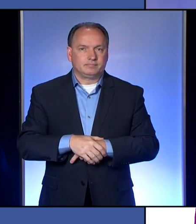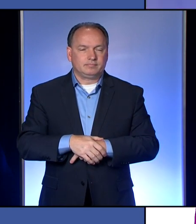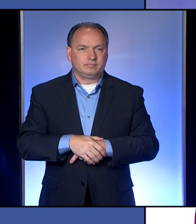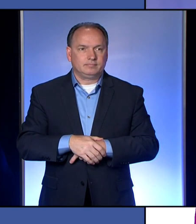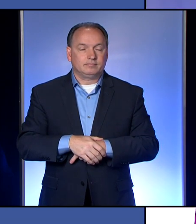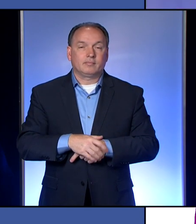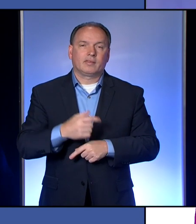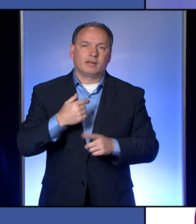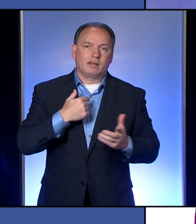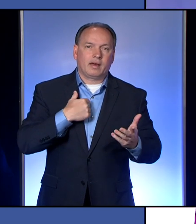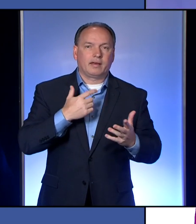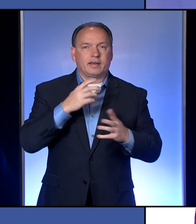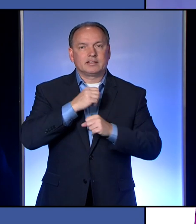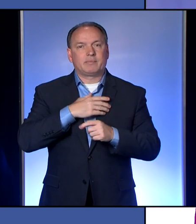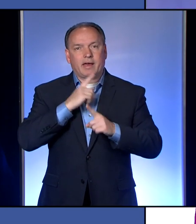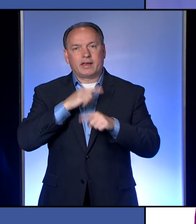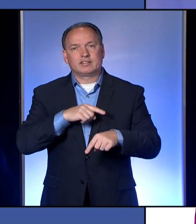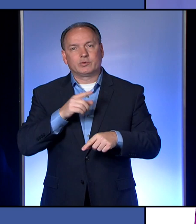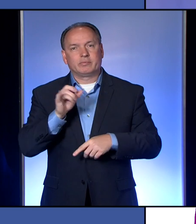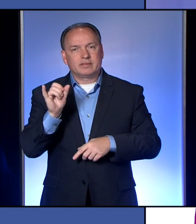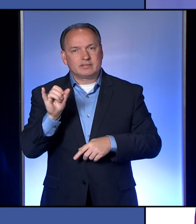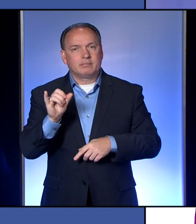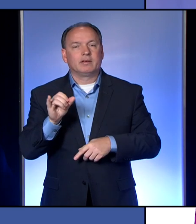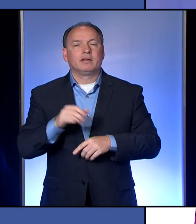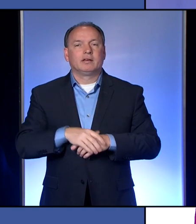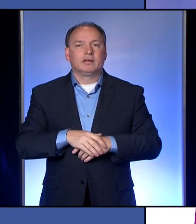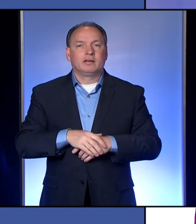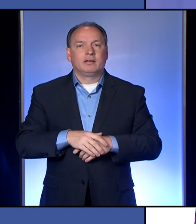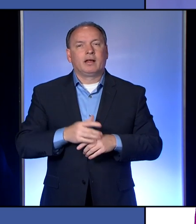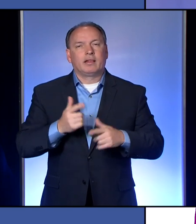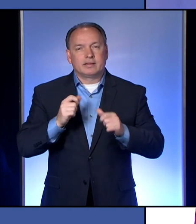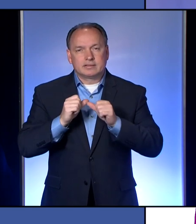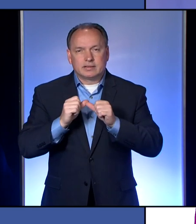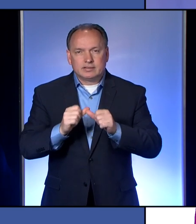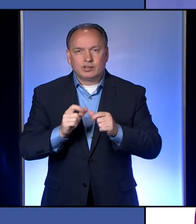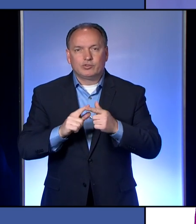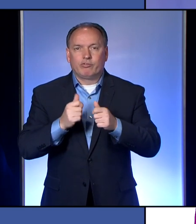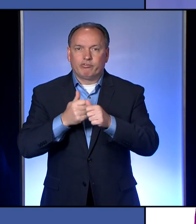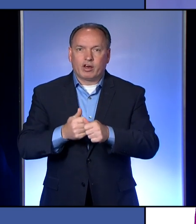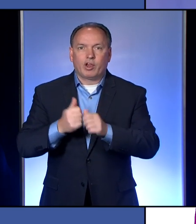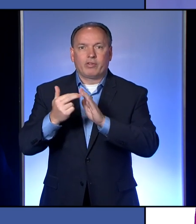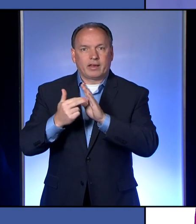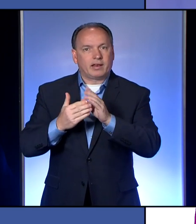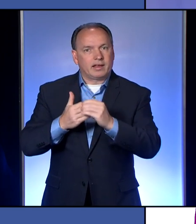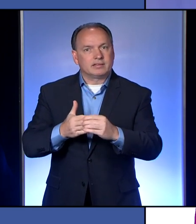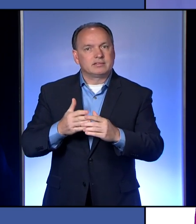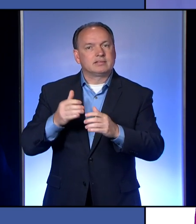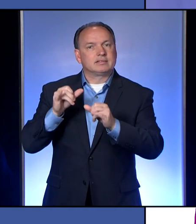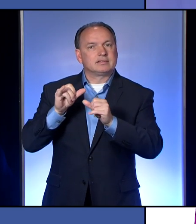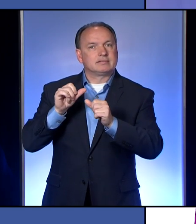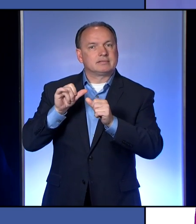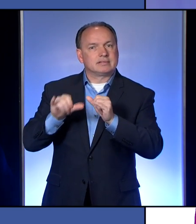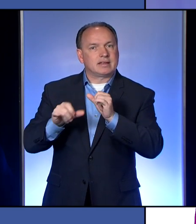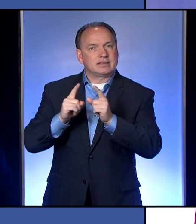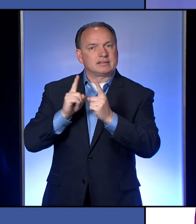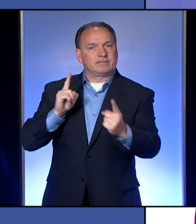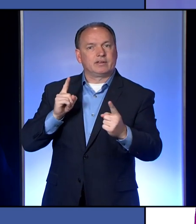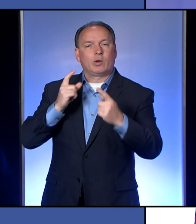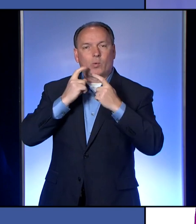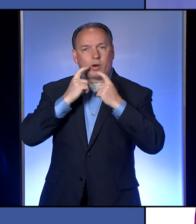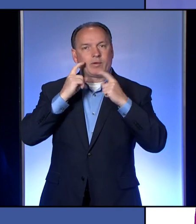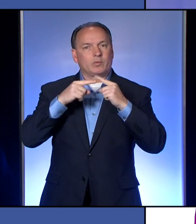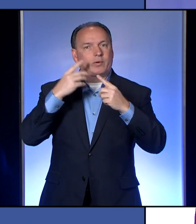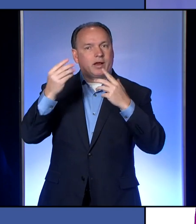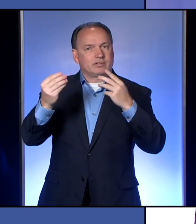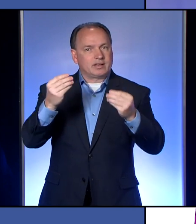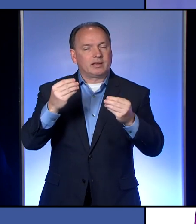And I guess my answer would be pretty much the same. Let's continue to follow the guidelines. Let's stay six feet away. Let's wear our masks when